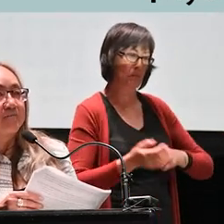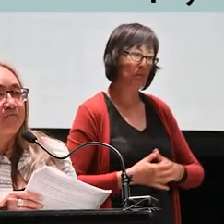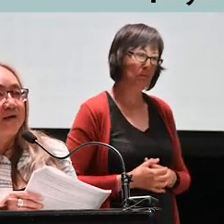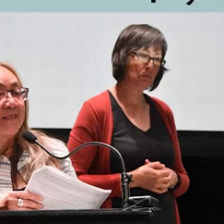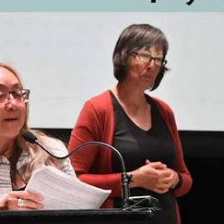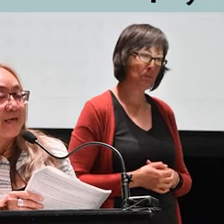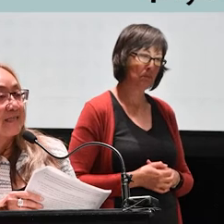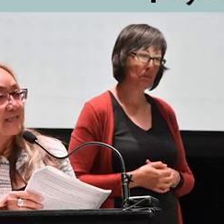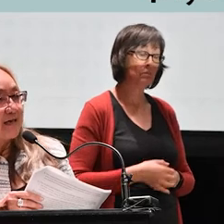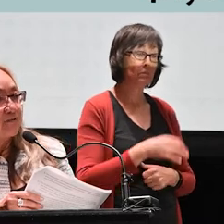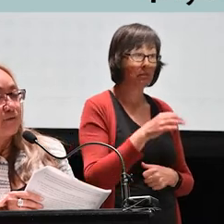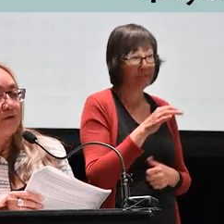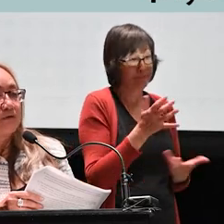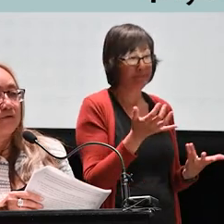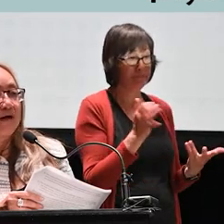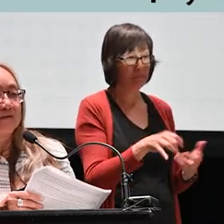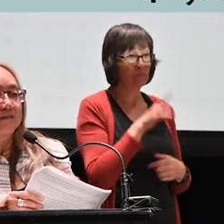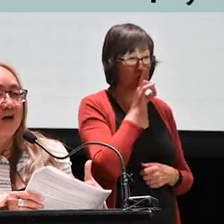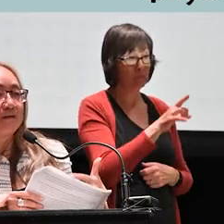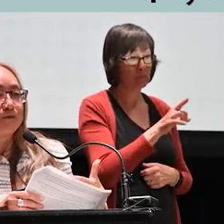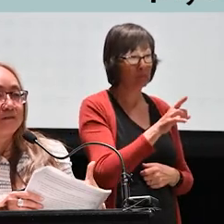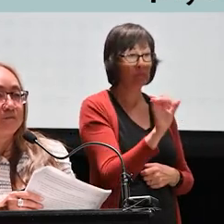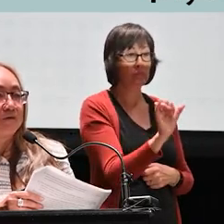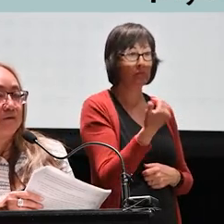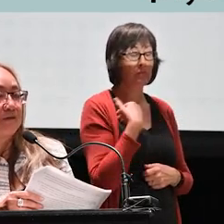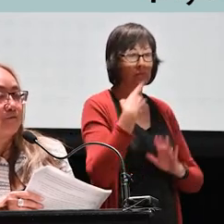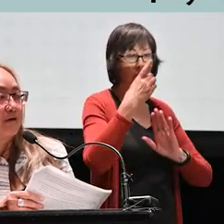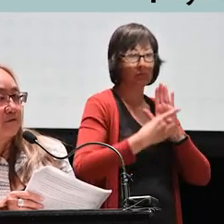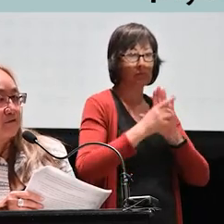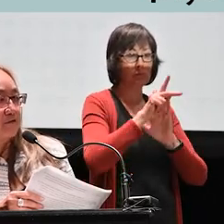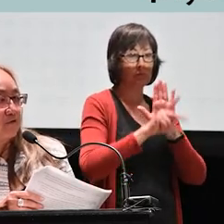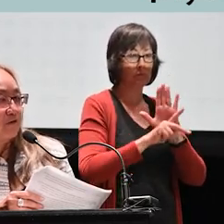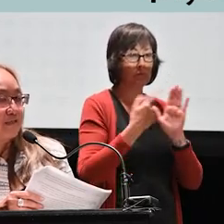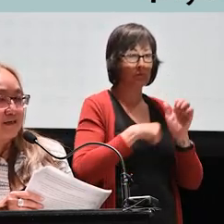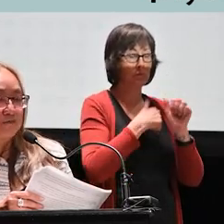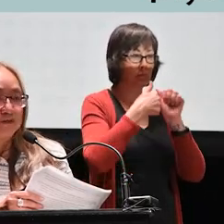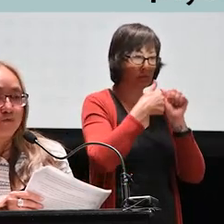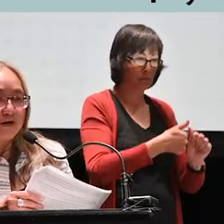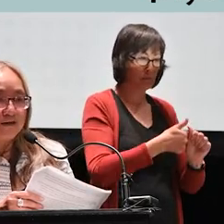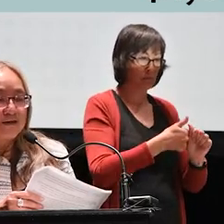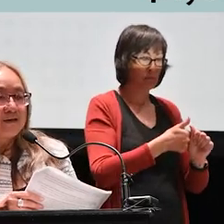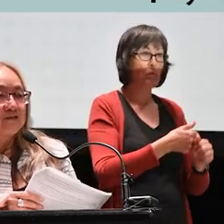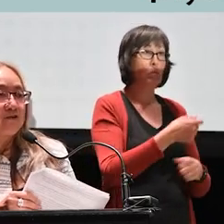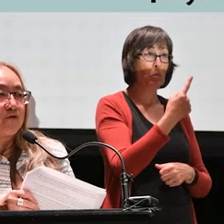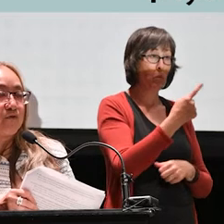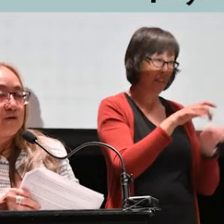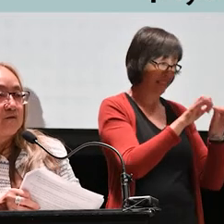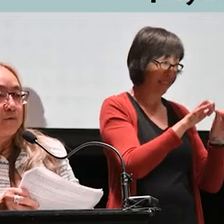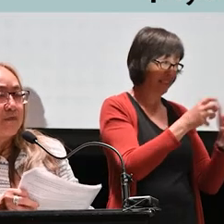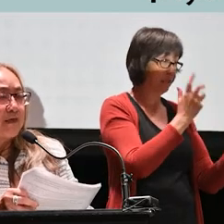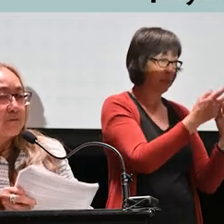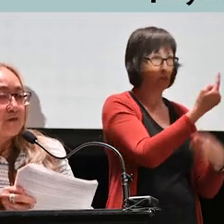that being said, we also have a design principle that we live by which is called One Size Fits One. So